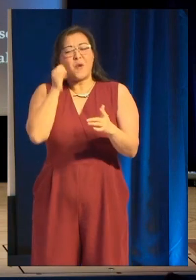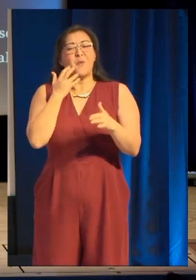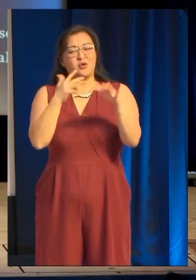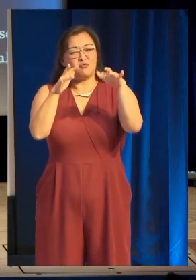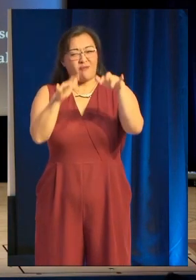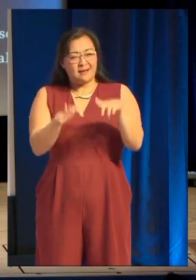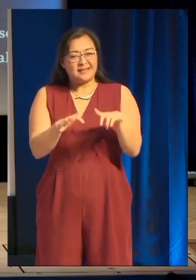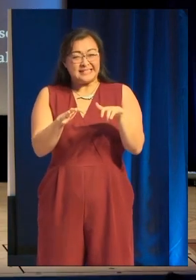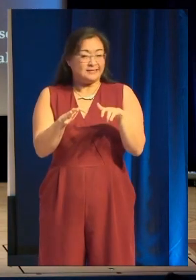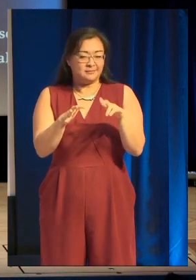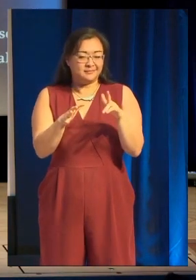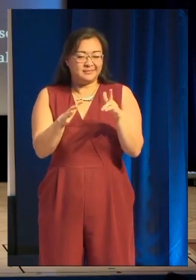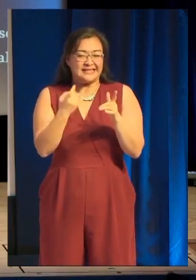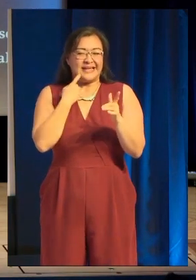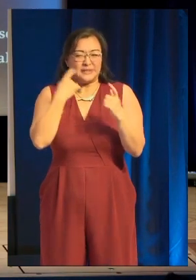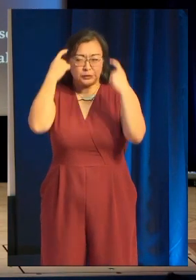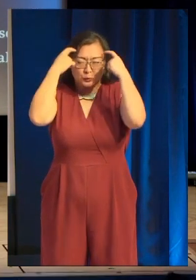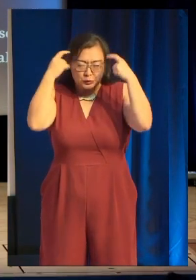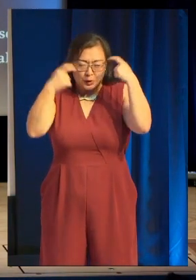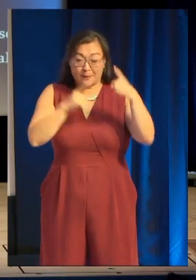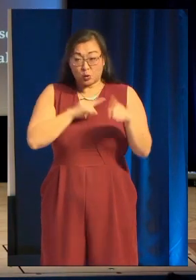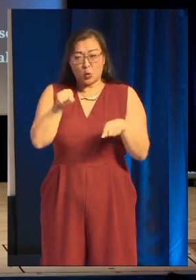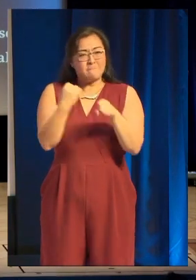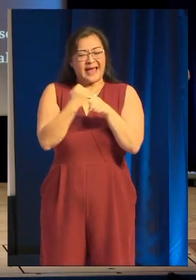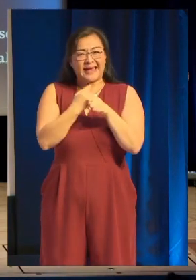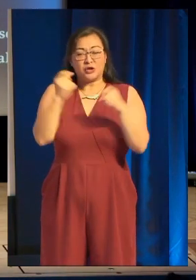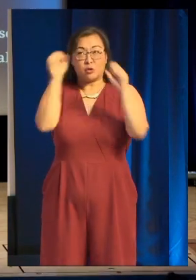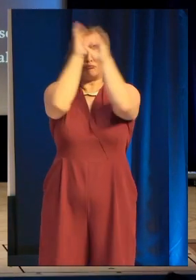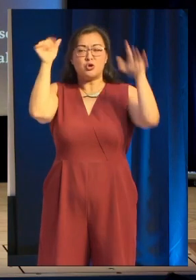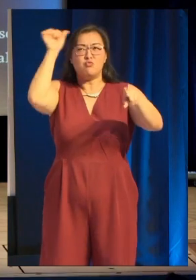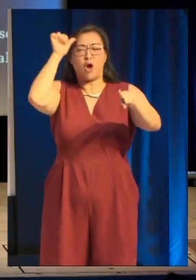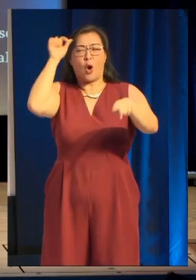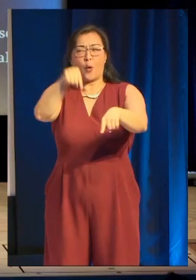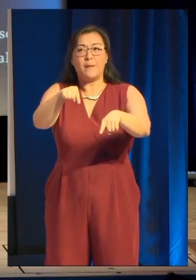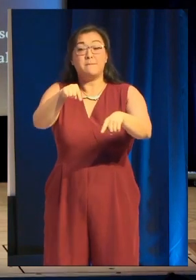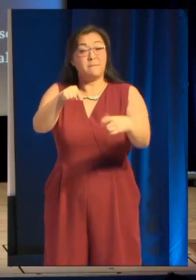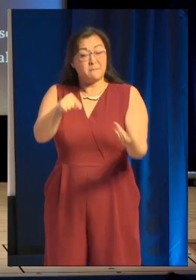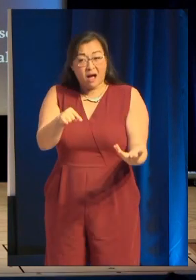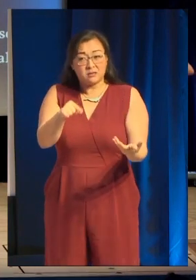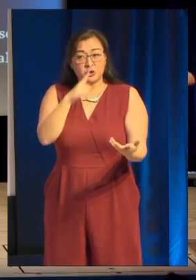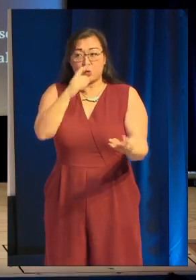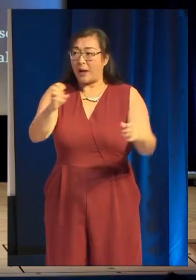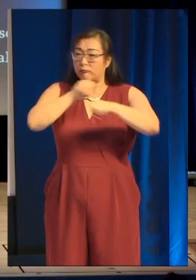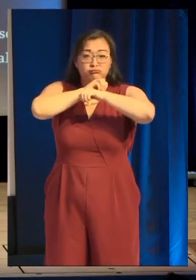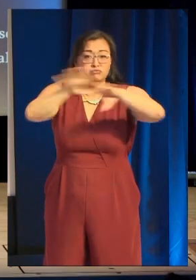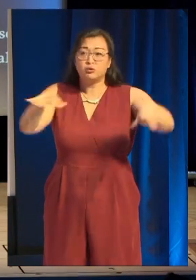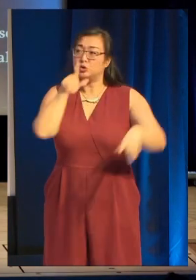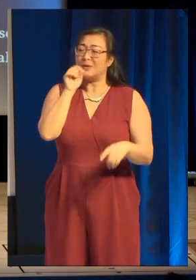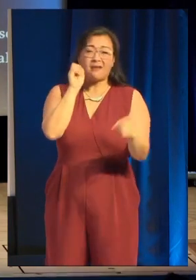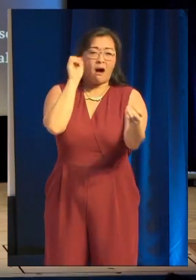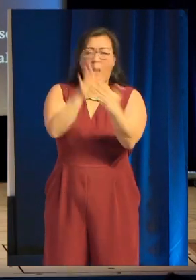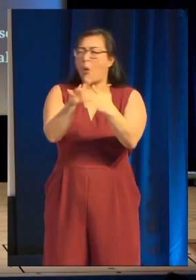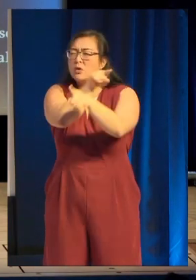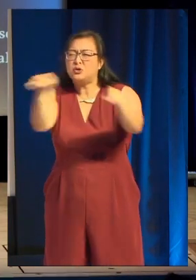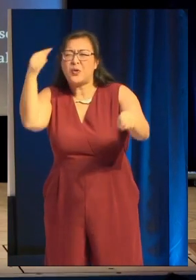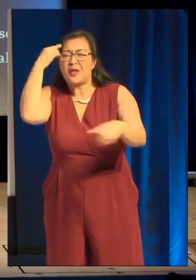because you're making the thing as well. So get it on Twitter. Share it with other game developers. Do Steam store page